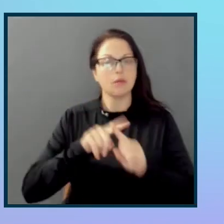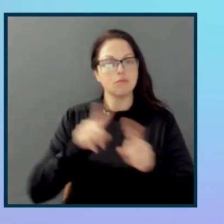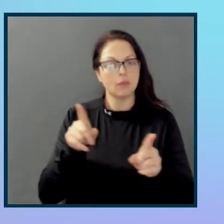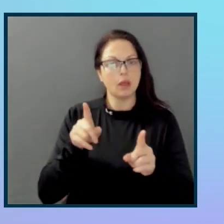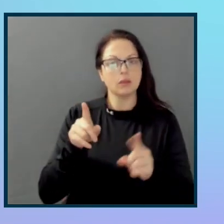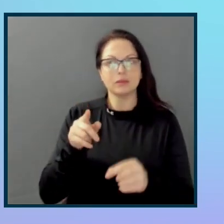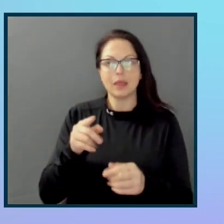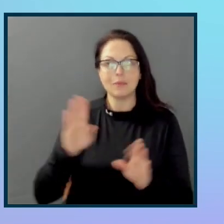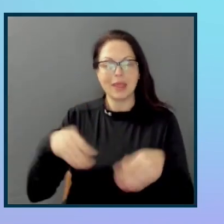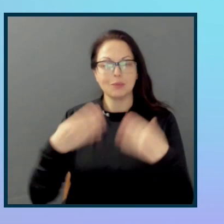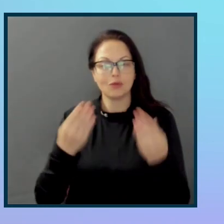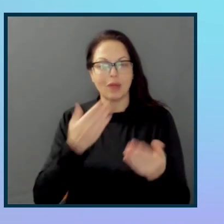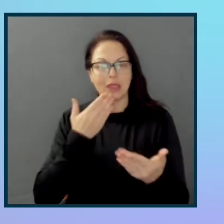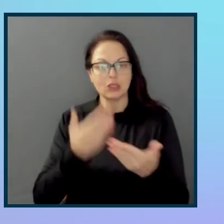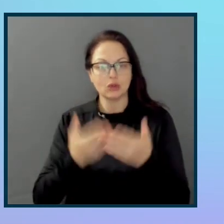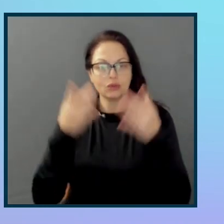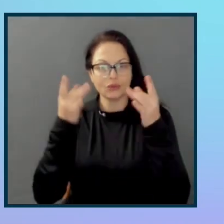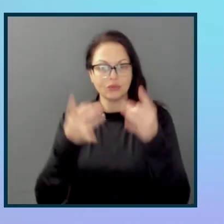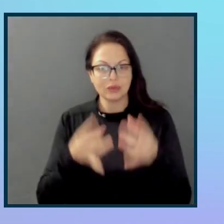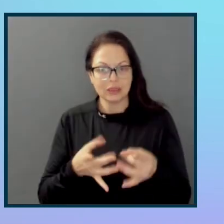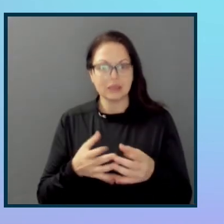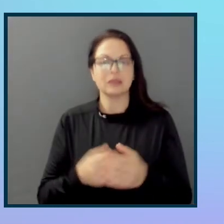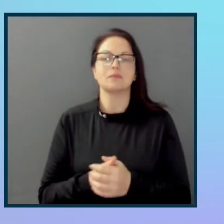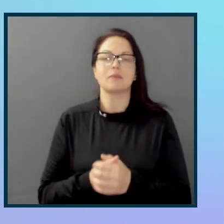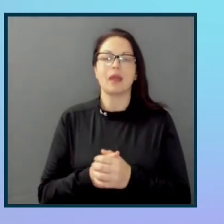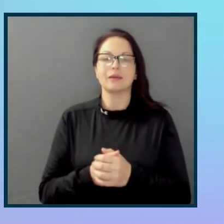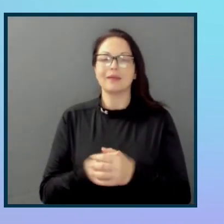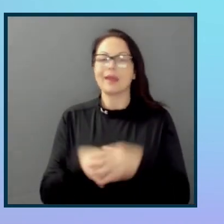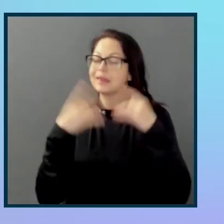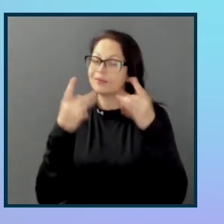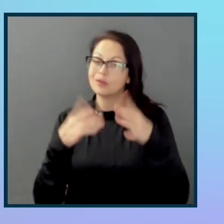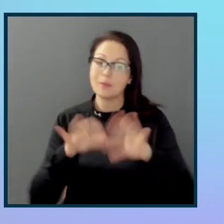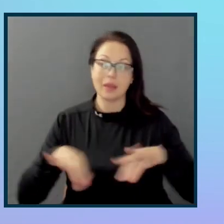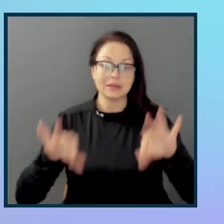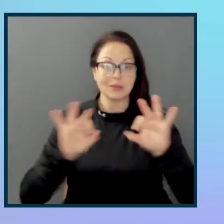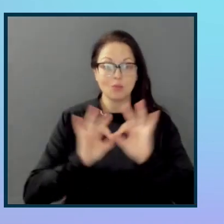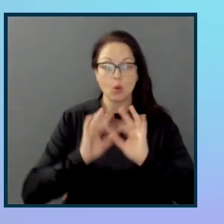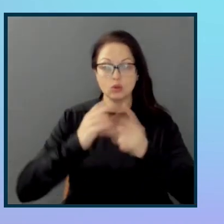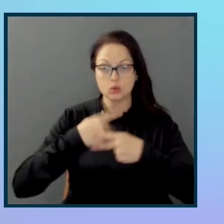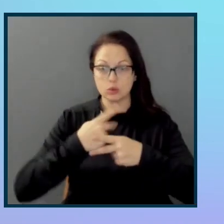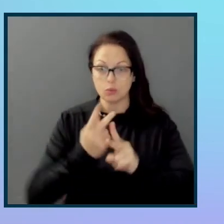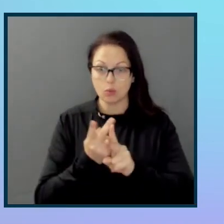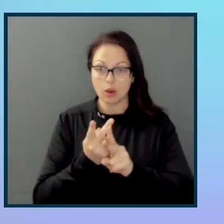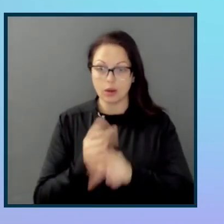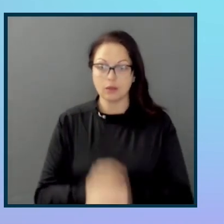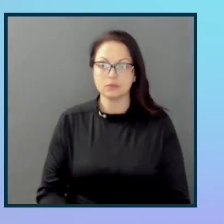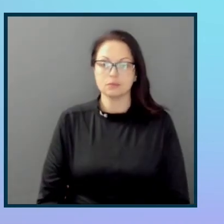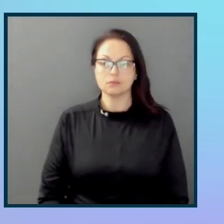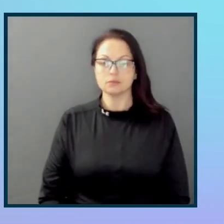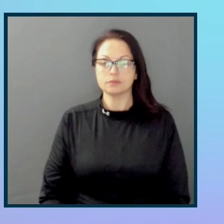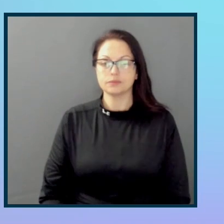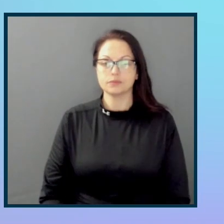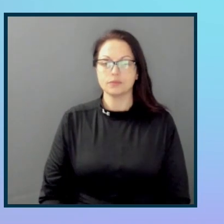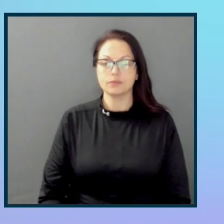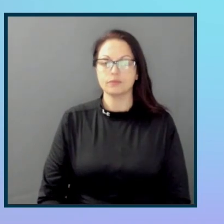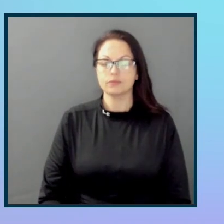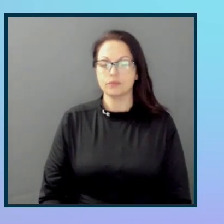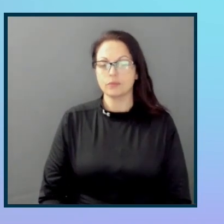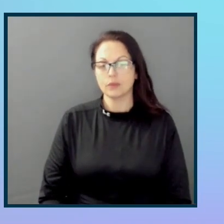that the feedback they've been giving is actually detrimental to the product. So in a small space,